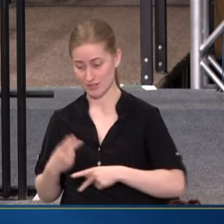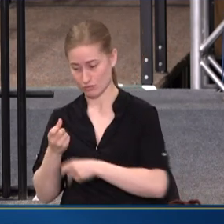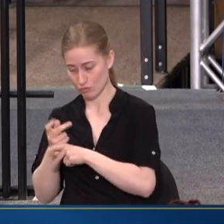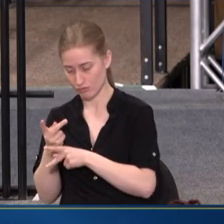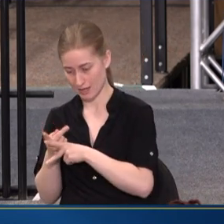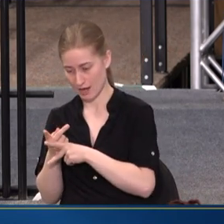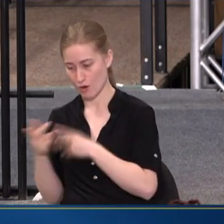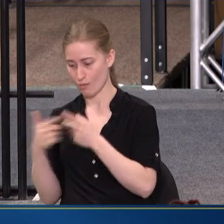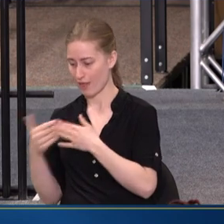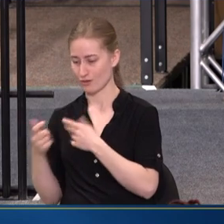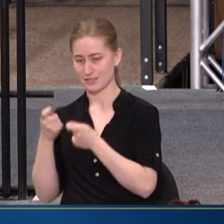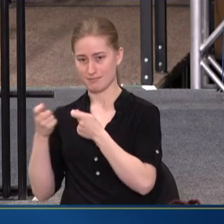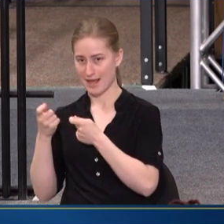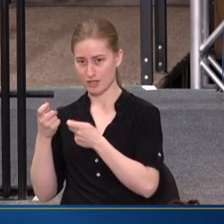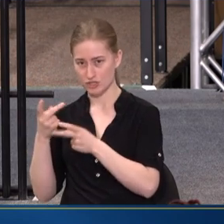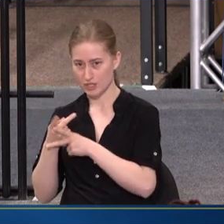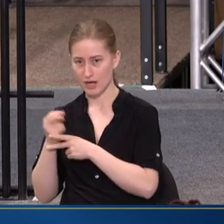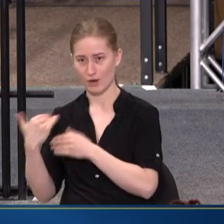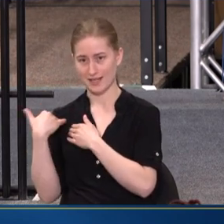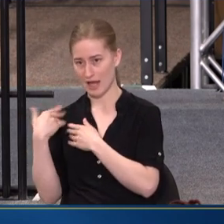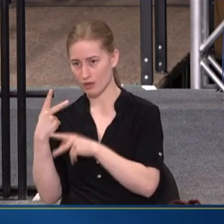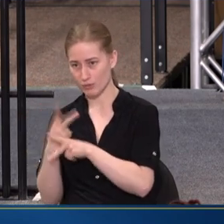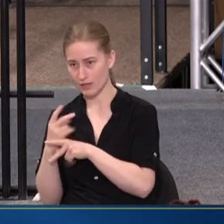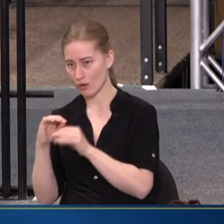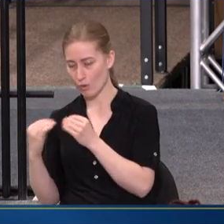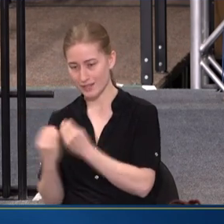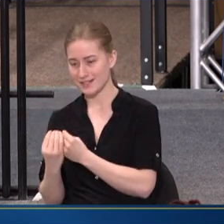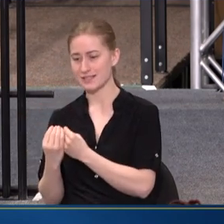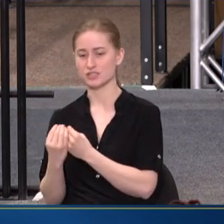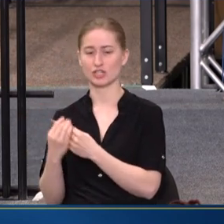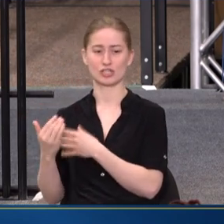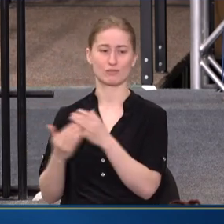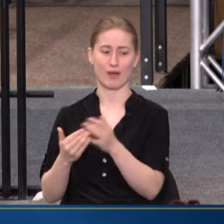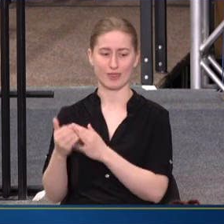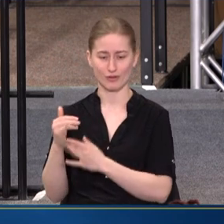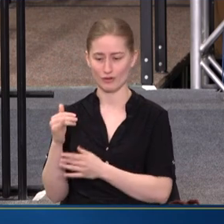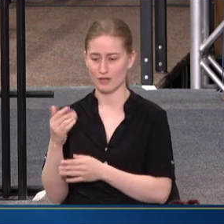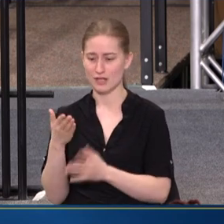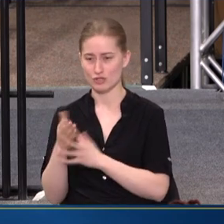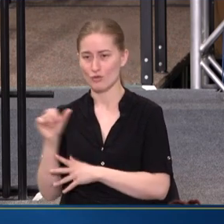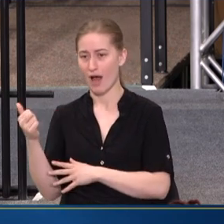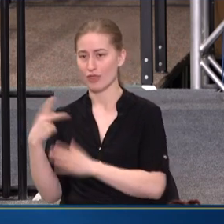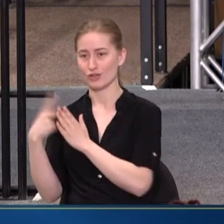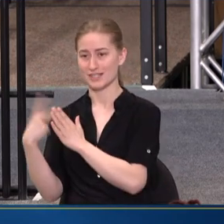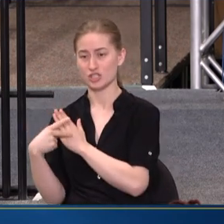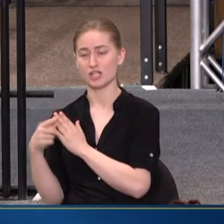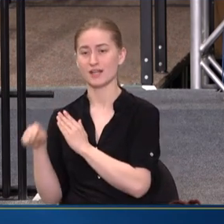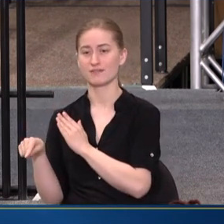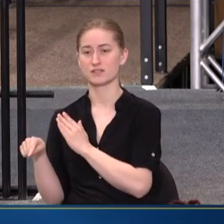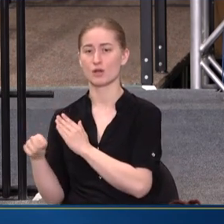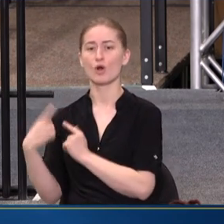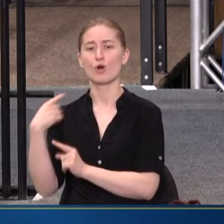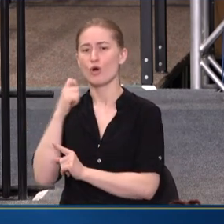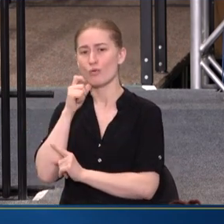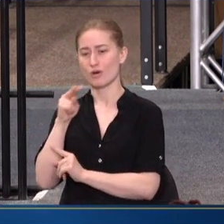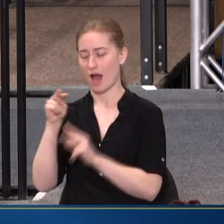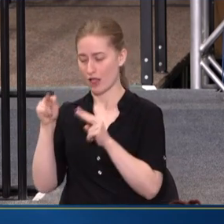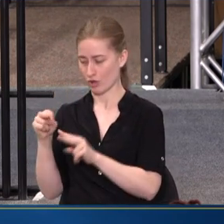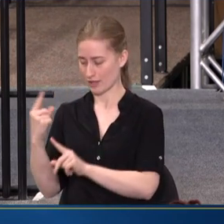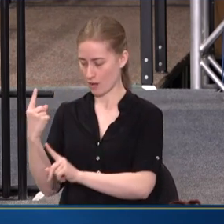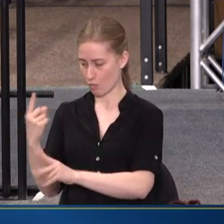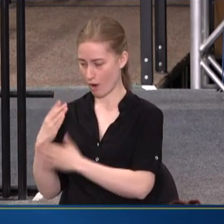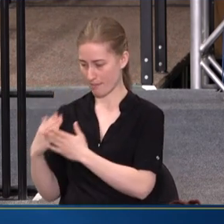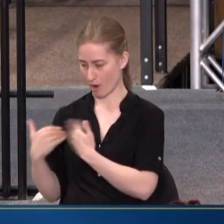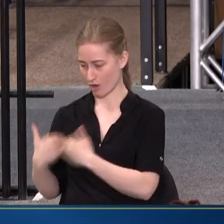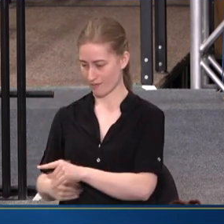MANAGED CARE, WHETHER IT IS THROUGH ACCOUNTABLE CARE ORGANIZATIONS, WHETHER IT IS THROUGH OTHER INITIATIVES, THAT WE ARE NOT LOOKING AT ONE